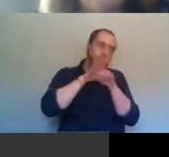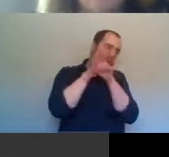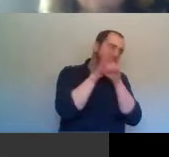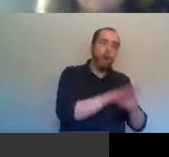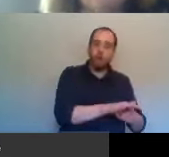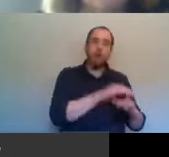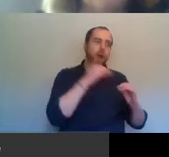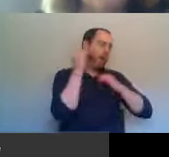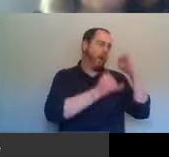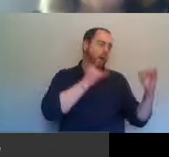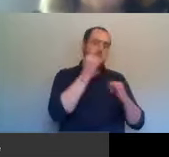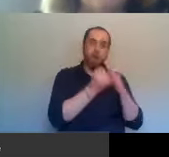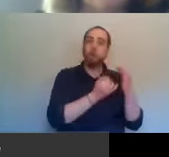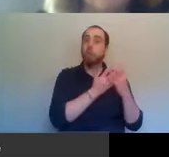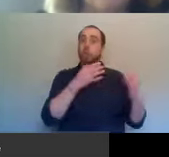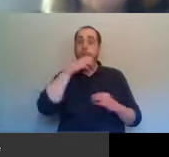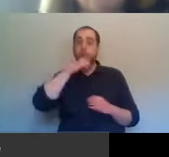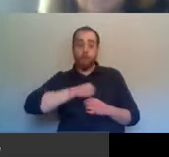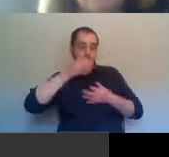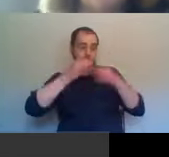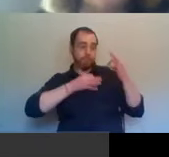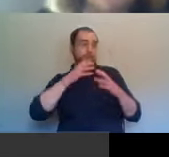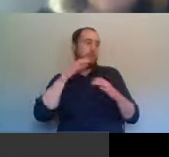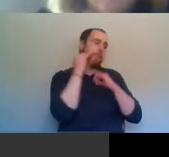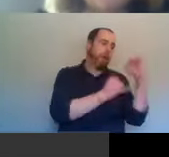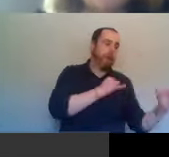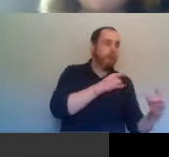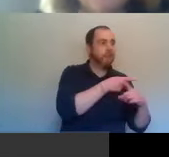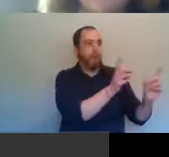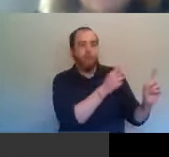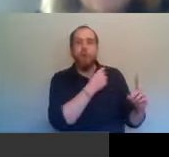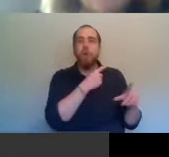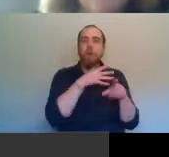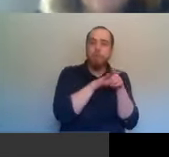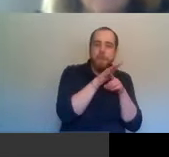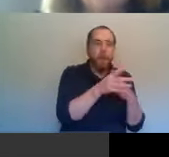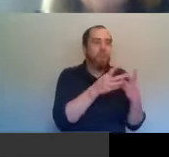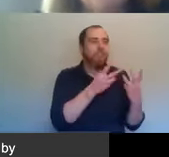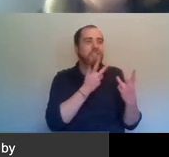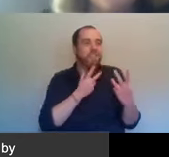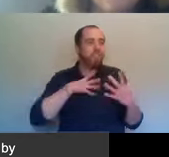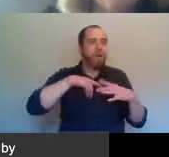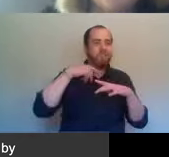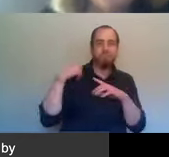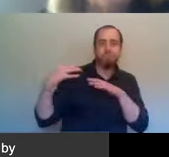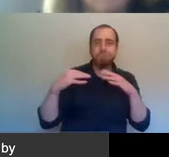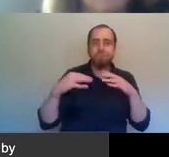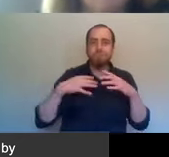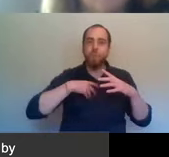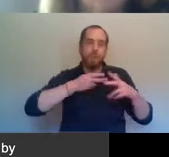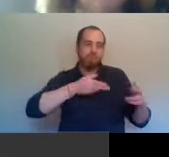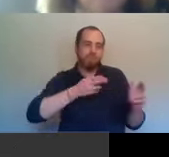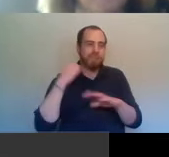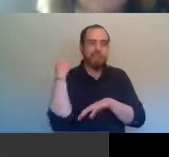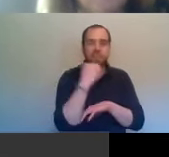by people, you know, that they were bloodthirsty militants. And I mean, some of the language used by